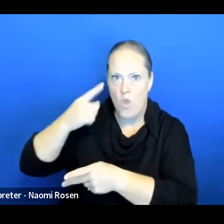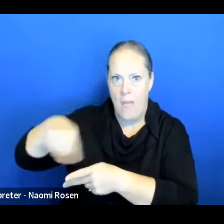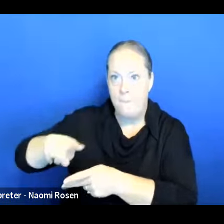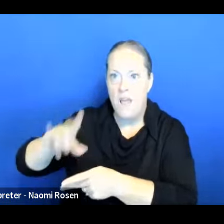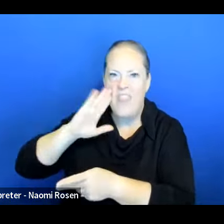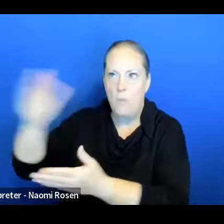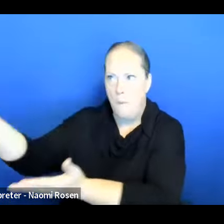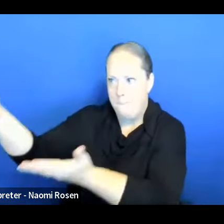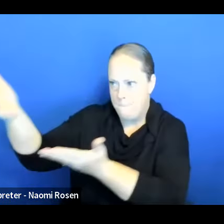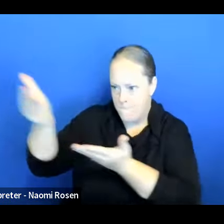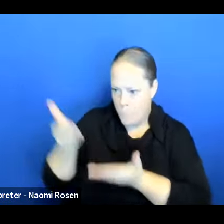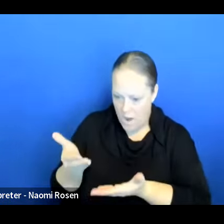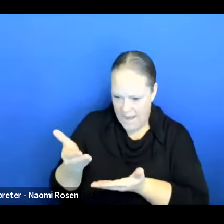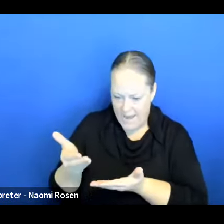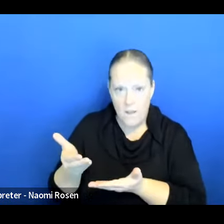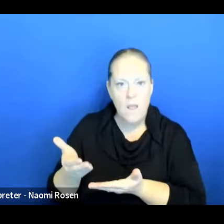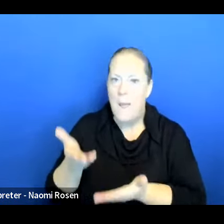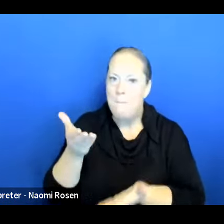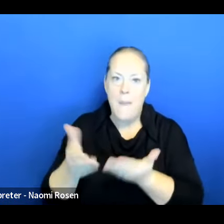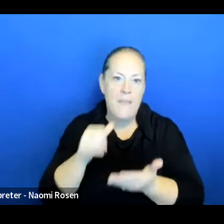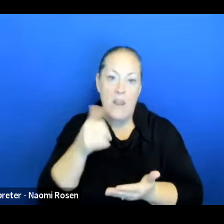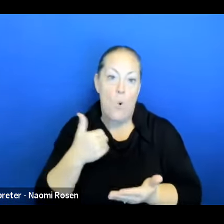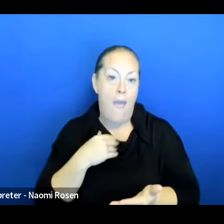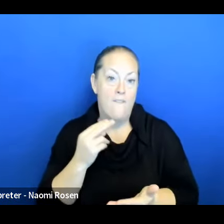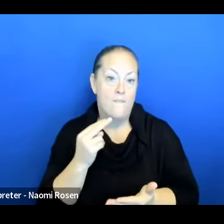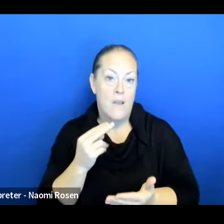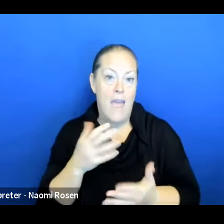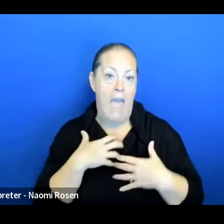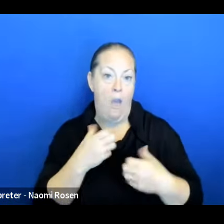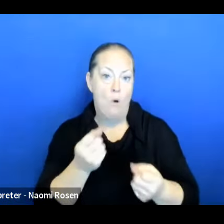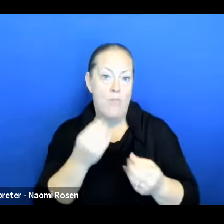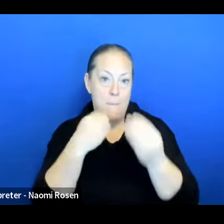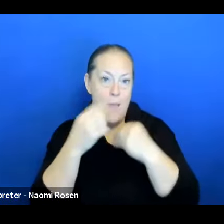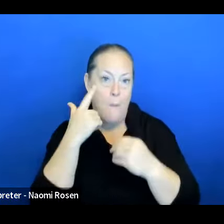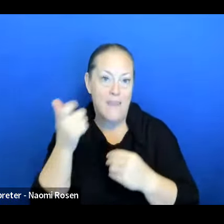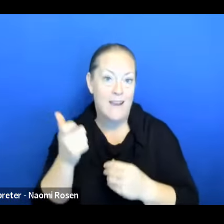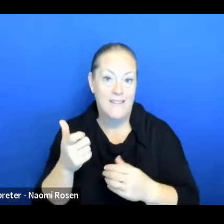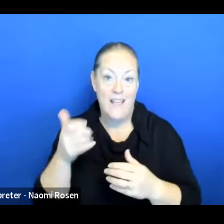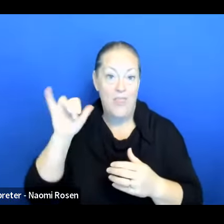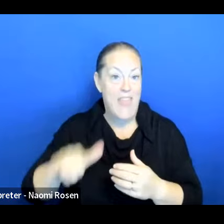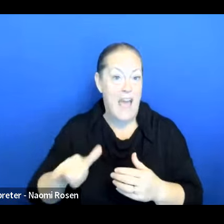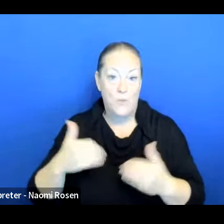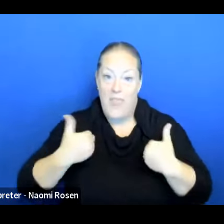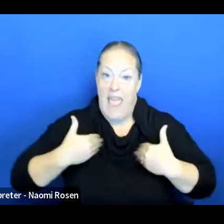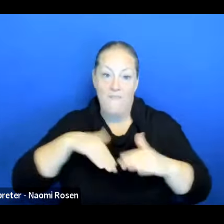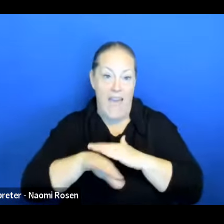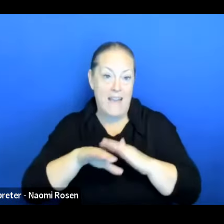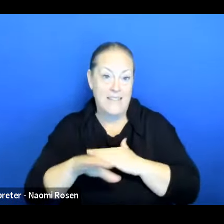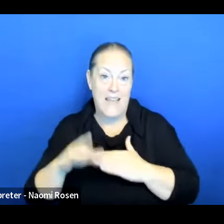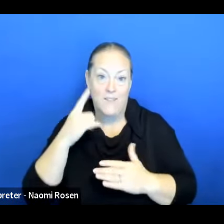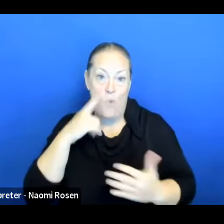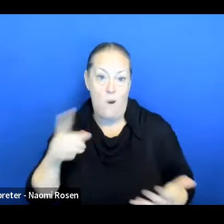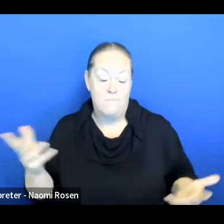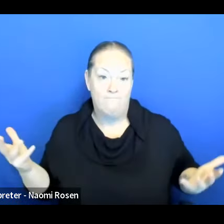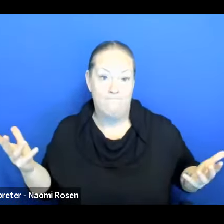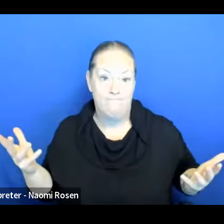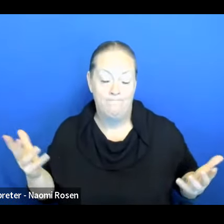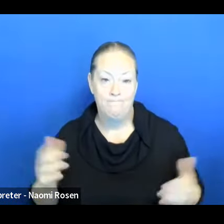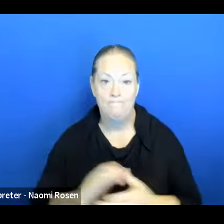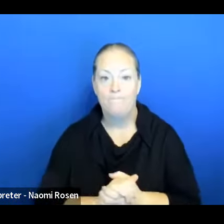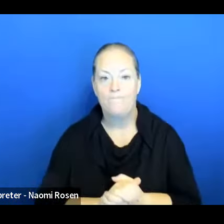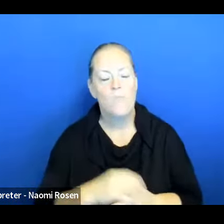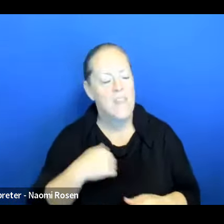have a nutritious meal because that's all they had, or that's what they have access to. Yeah. I remember